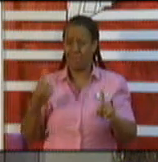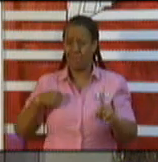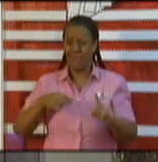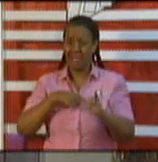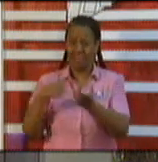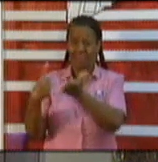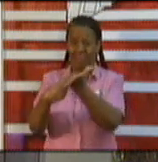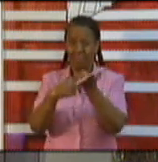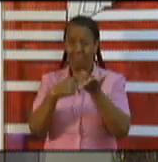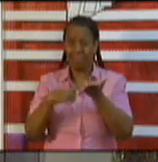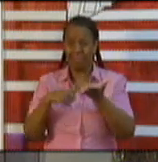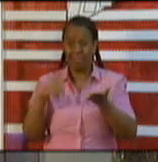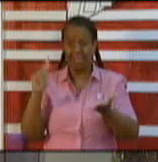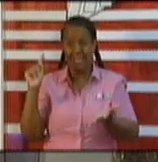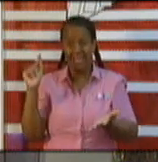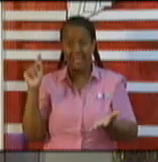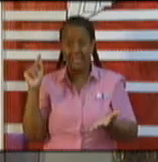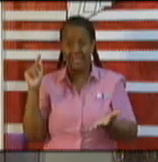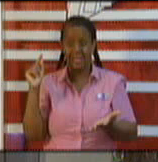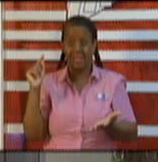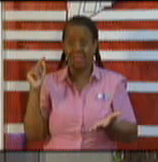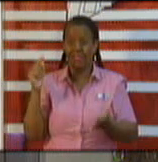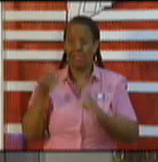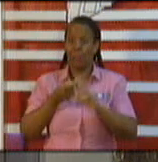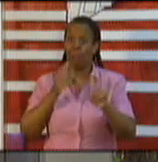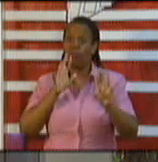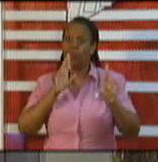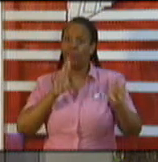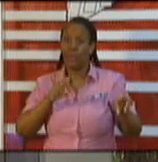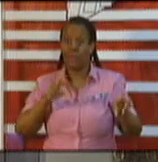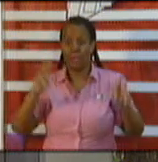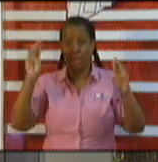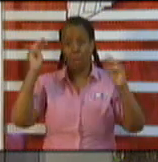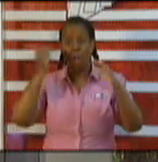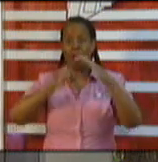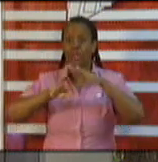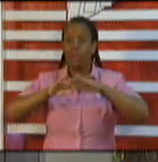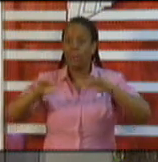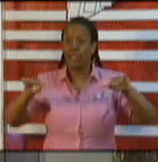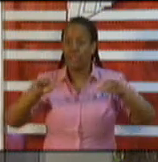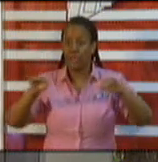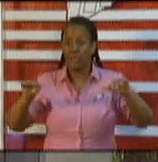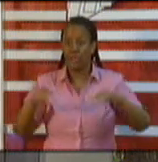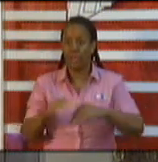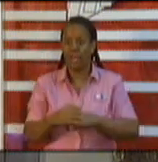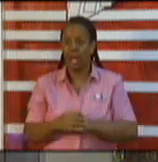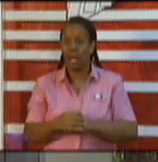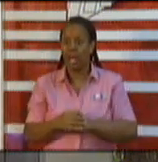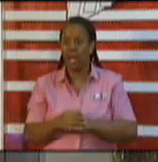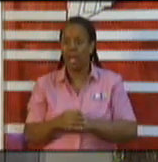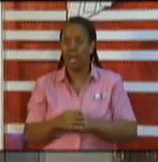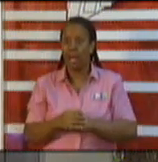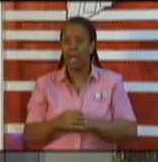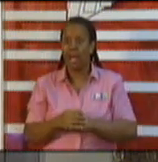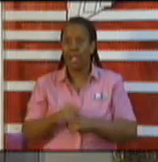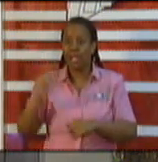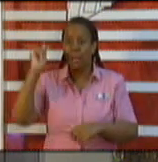Maracas, from Barataria, from Chaguanas, from Rio Claro, and Tobago,